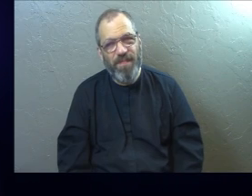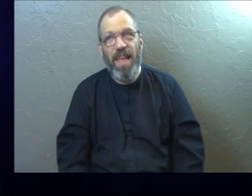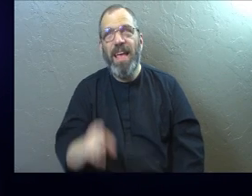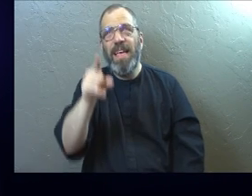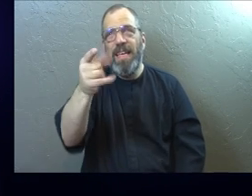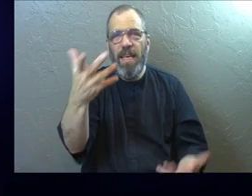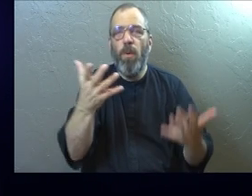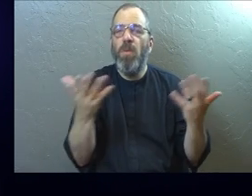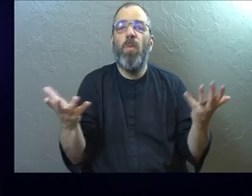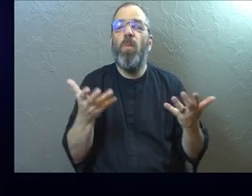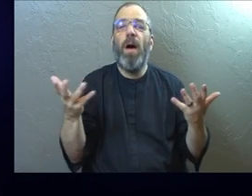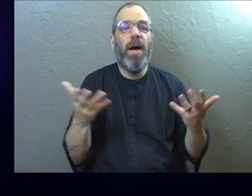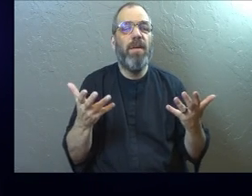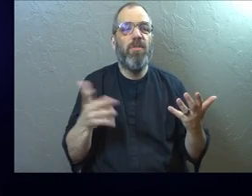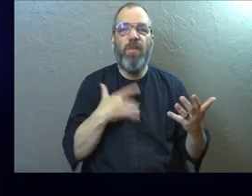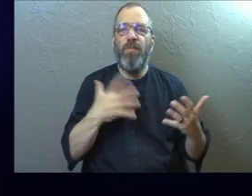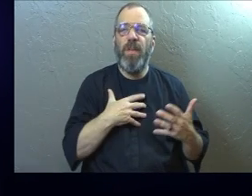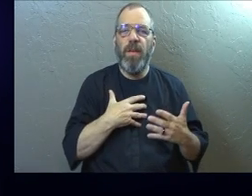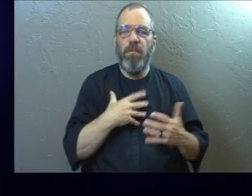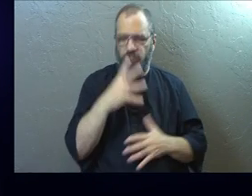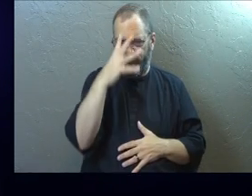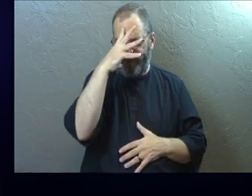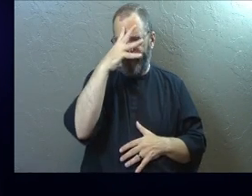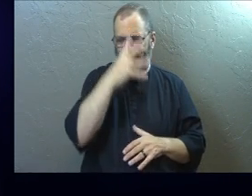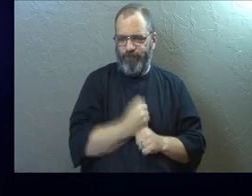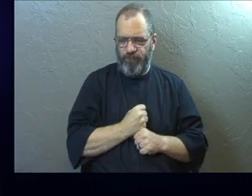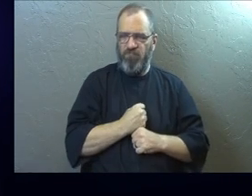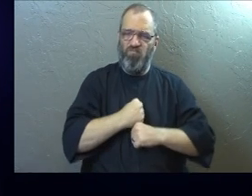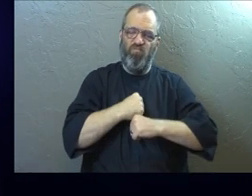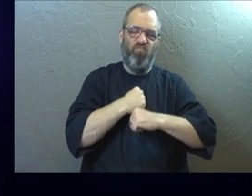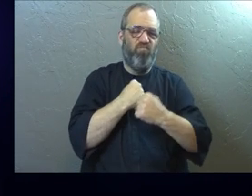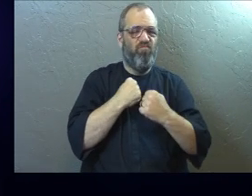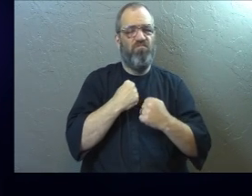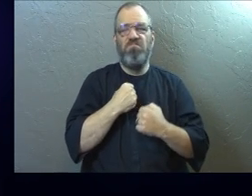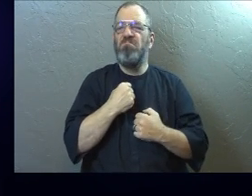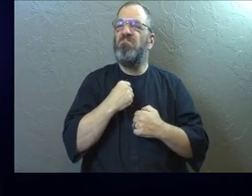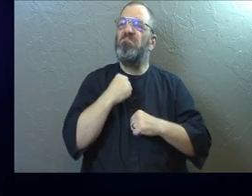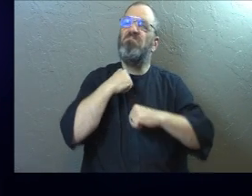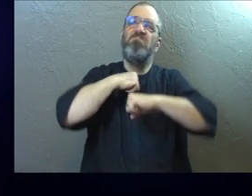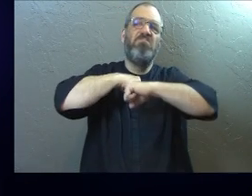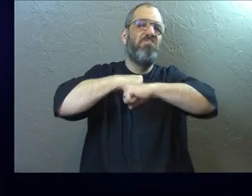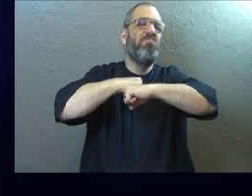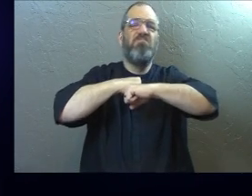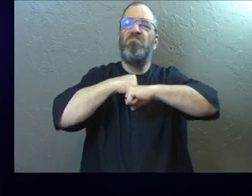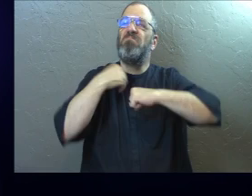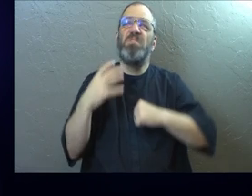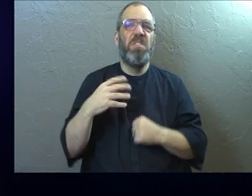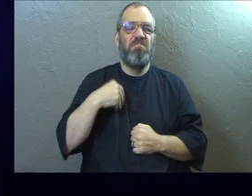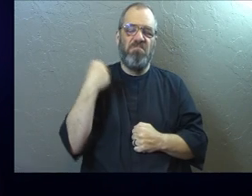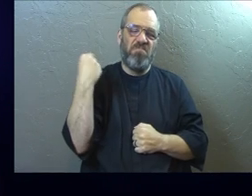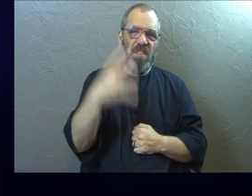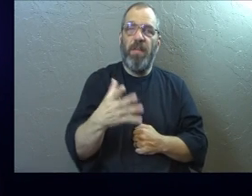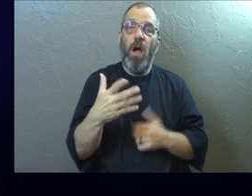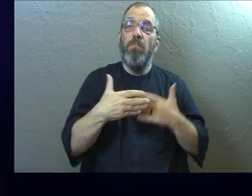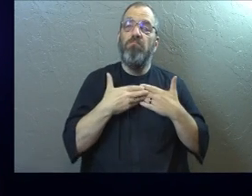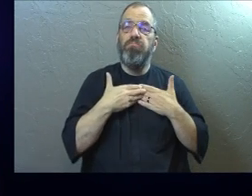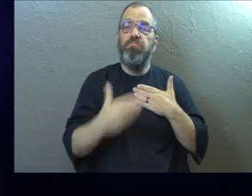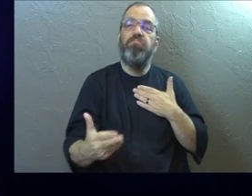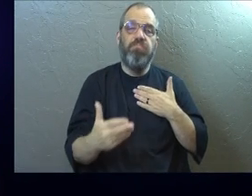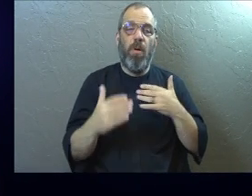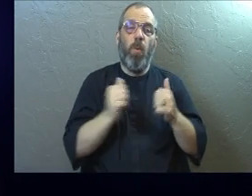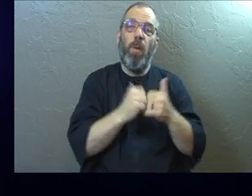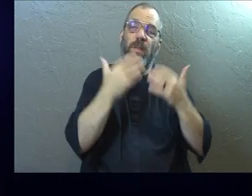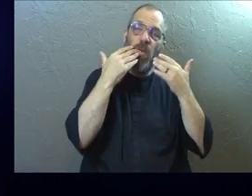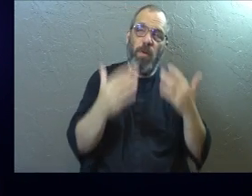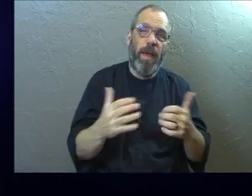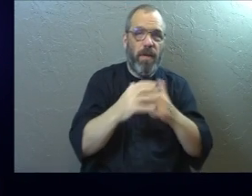He wants instead for you to feel secure in him and to know what he's given you today so that you go forward in gratitude